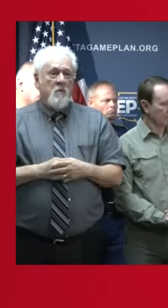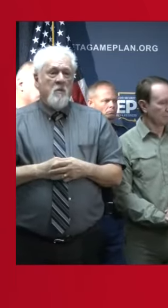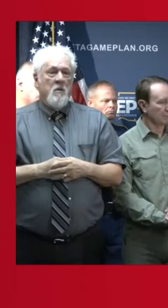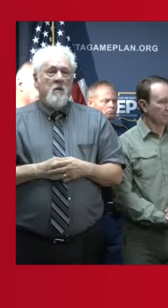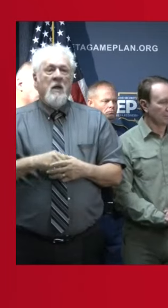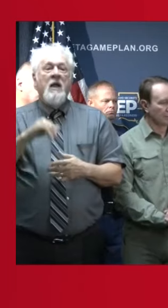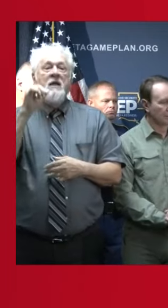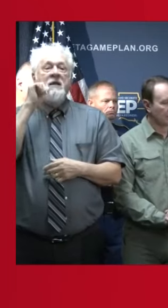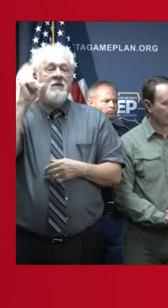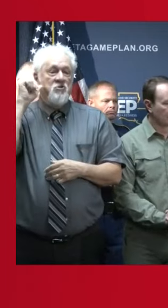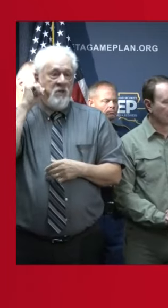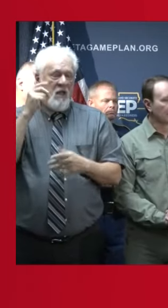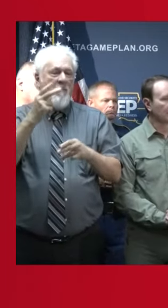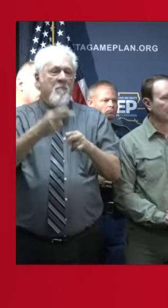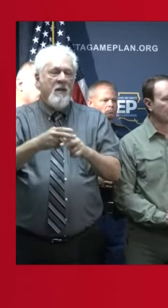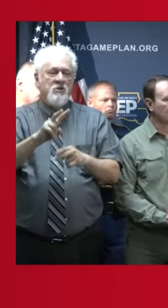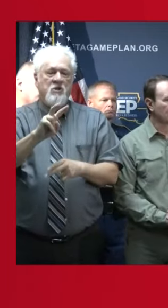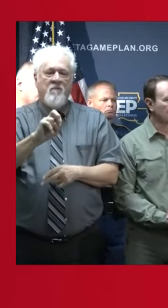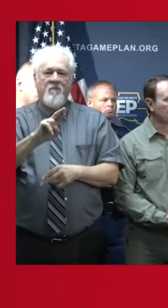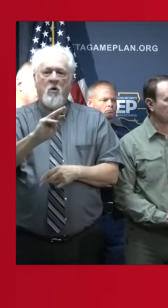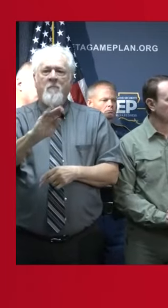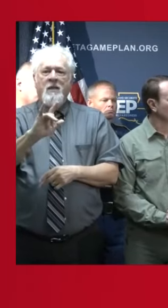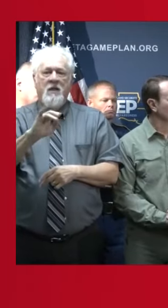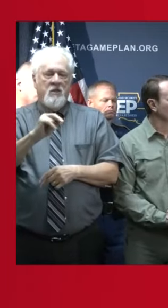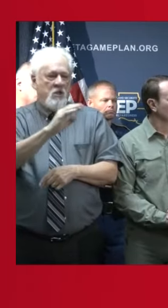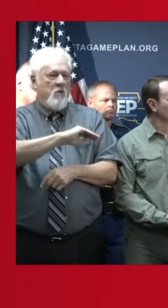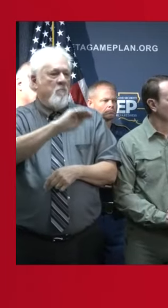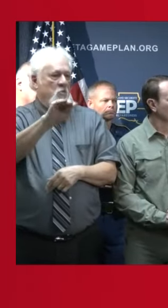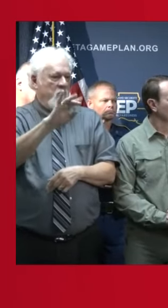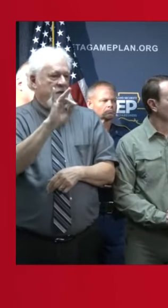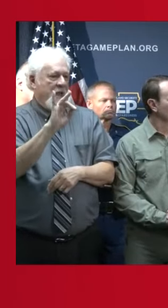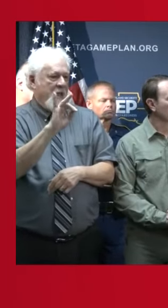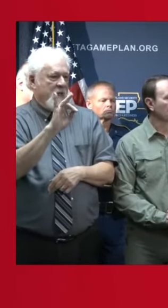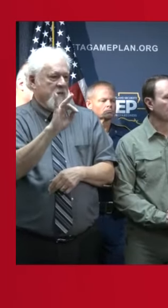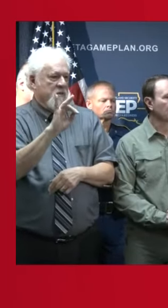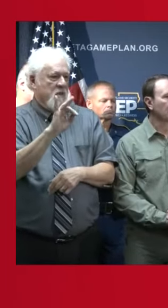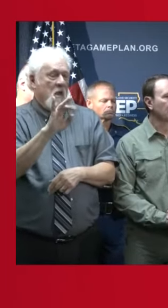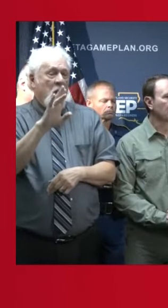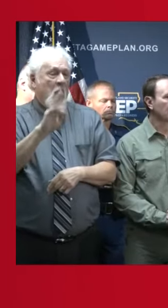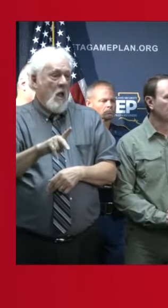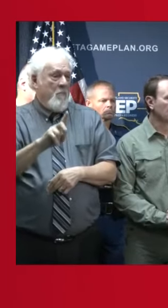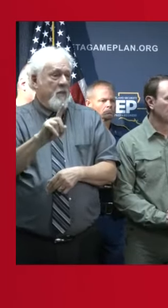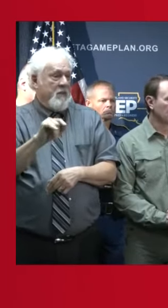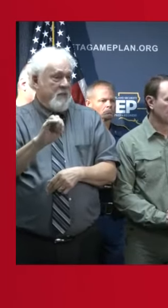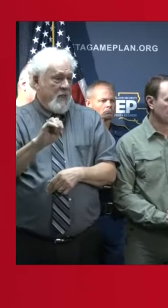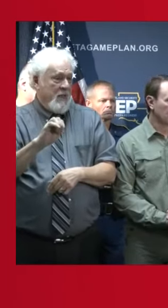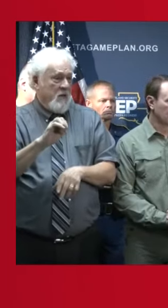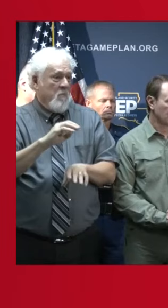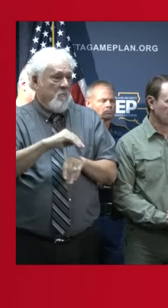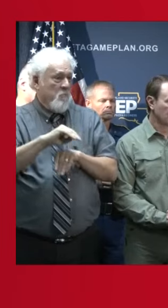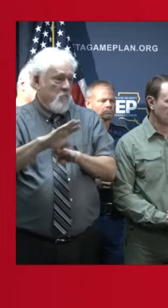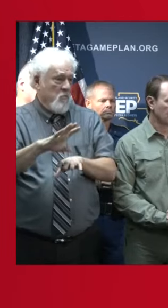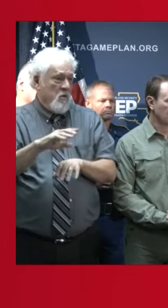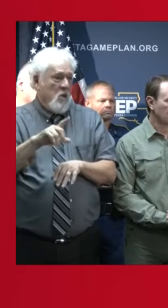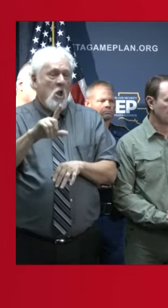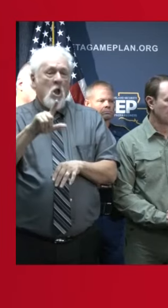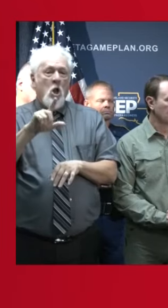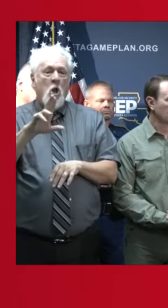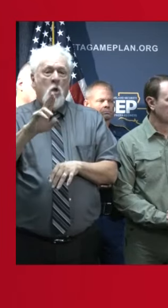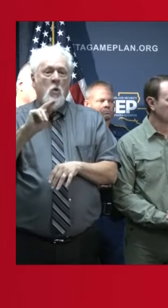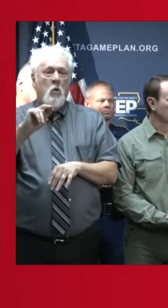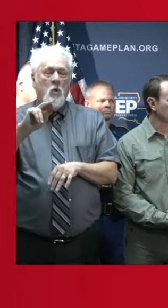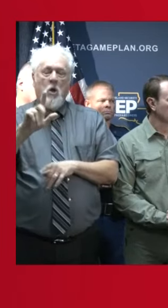Yesterday we mentioned Vermilion has moved eight. The only update, Luling has moved two to Metairie.